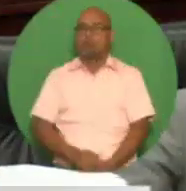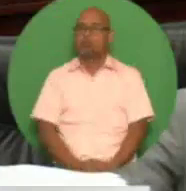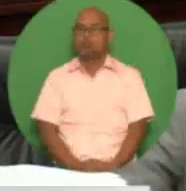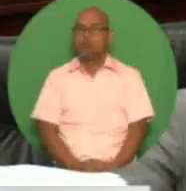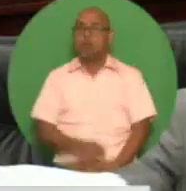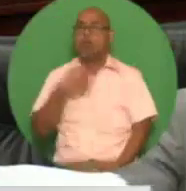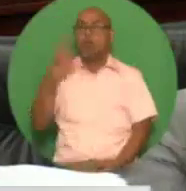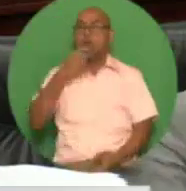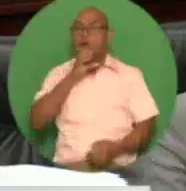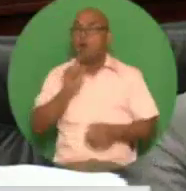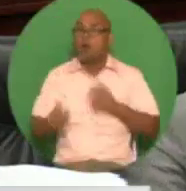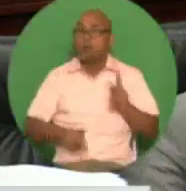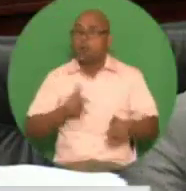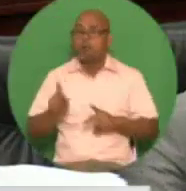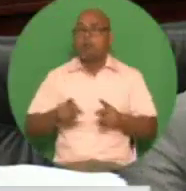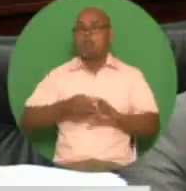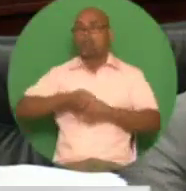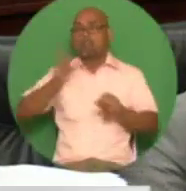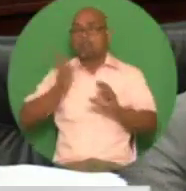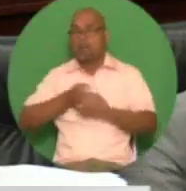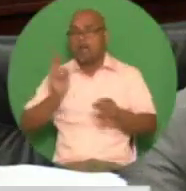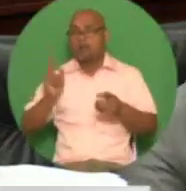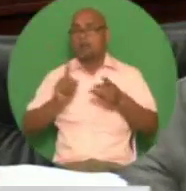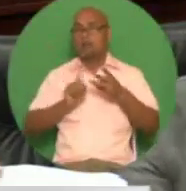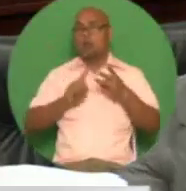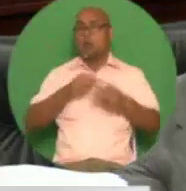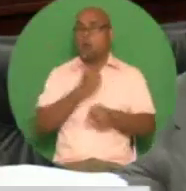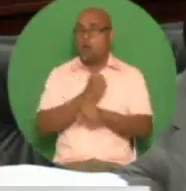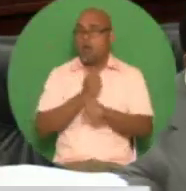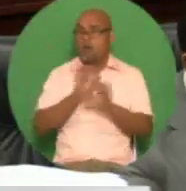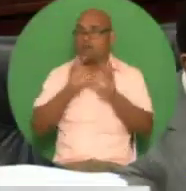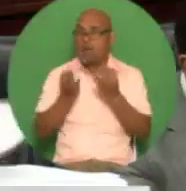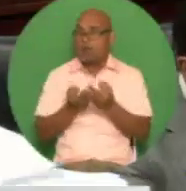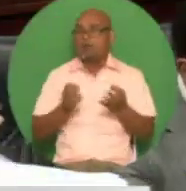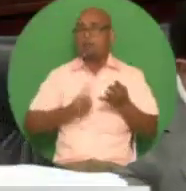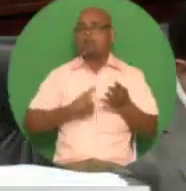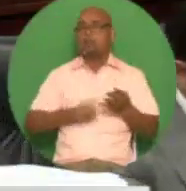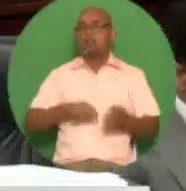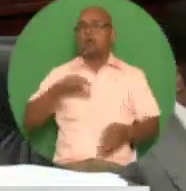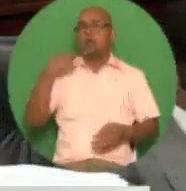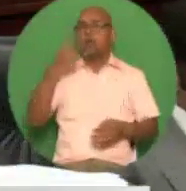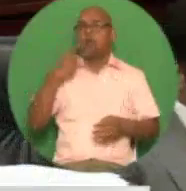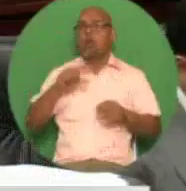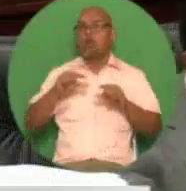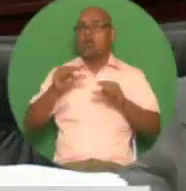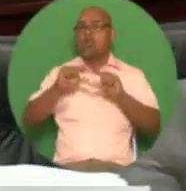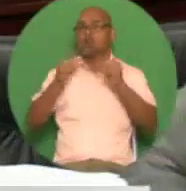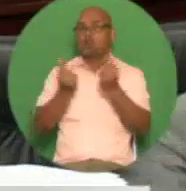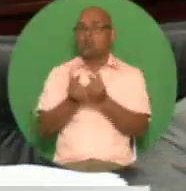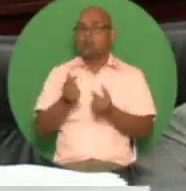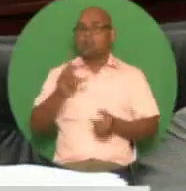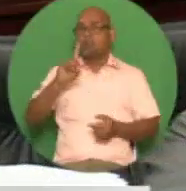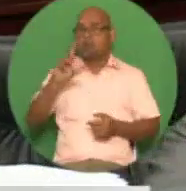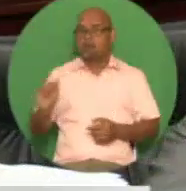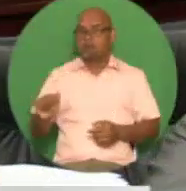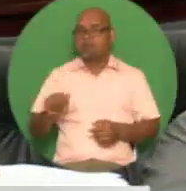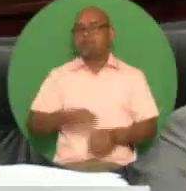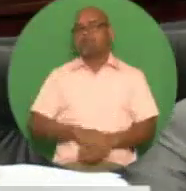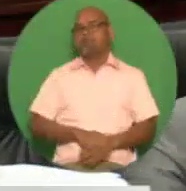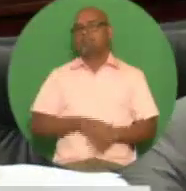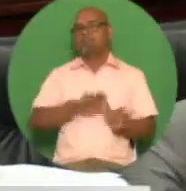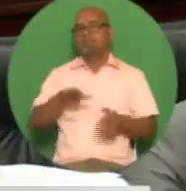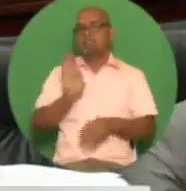citizens our retirees our working families and major vulnerable groups and it turned now to the manufacturing sector